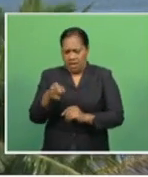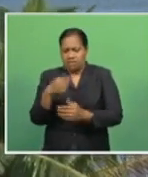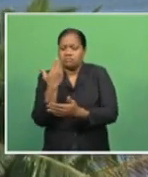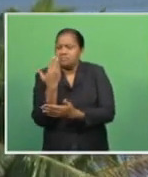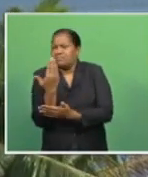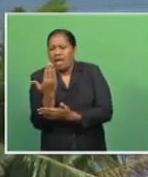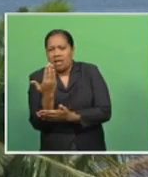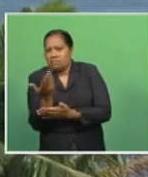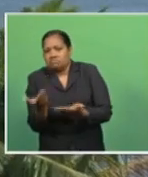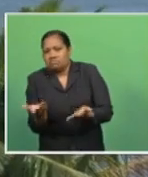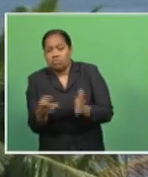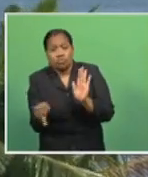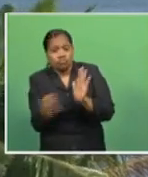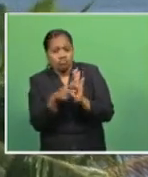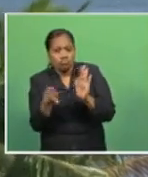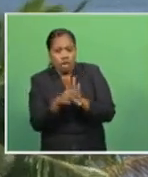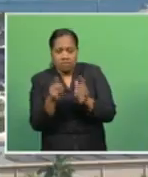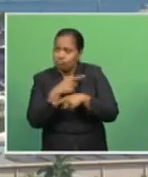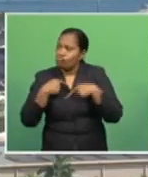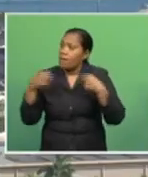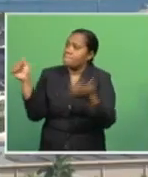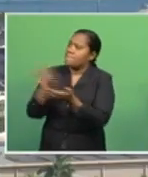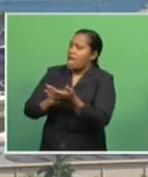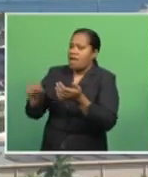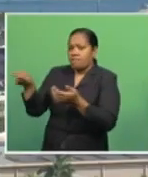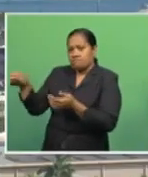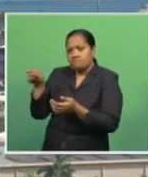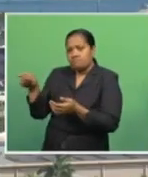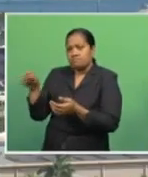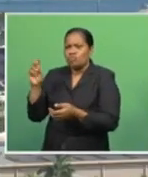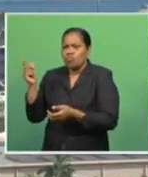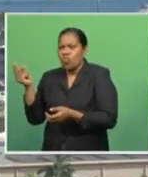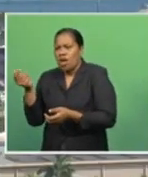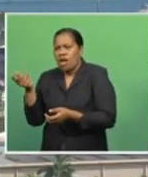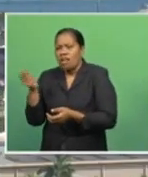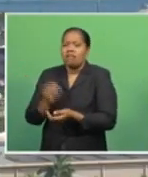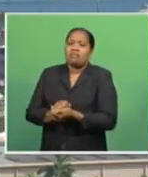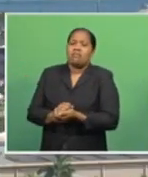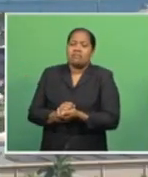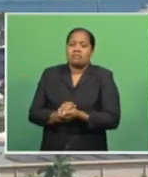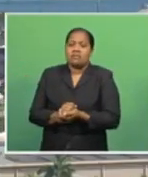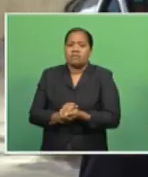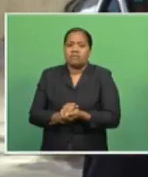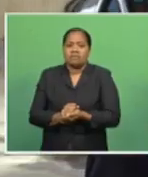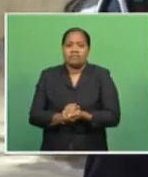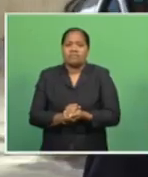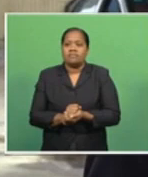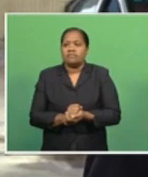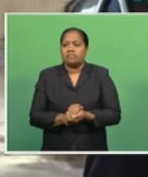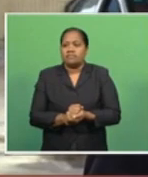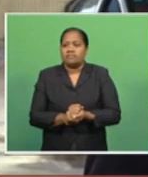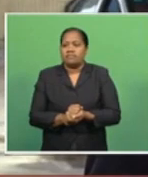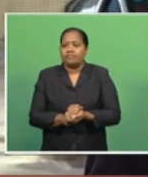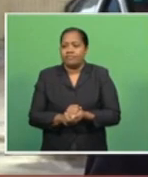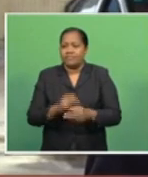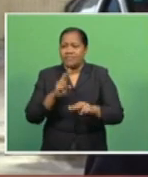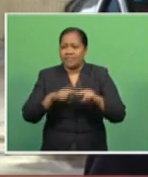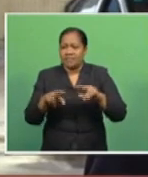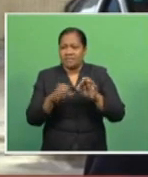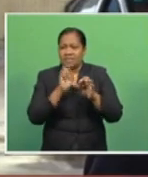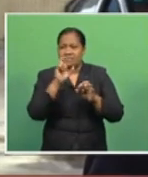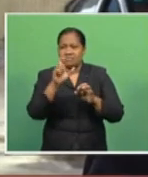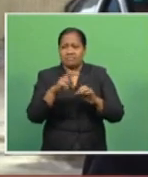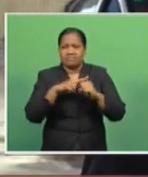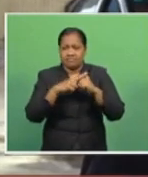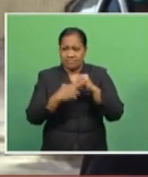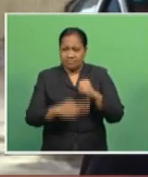the price that we purchase, which is the refined products. FBC News has reached out to a